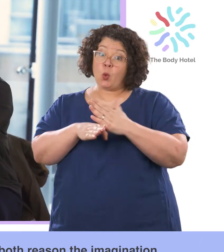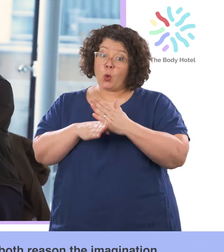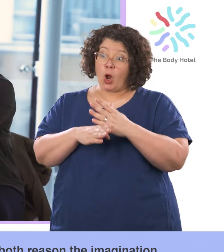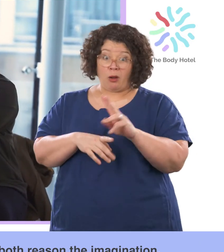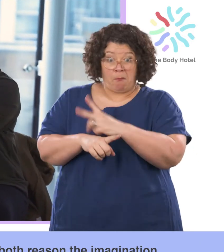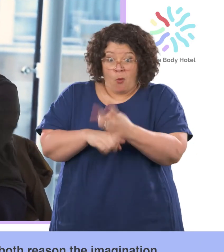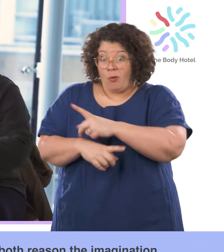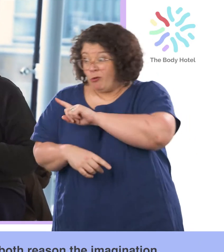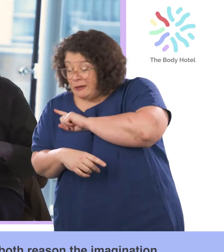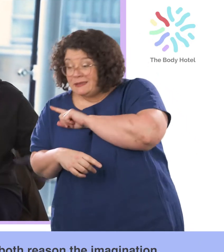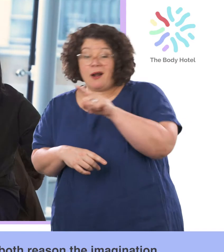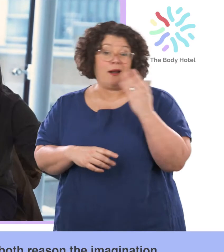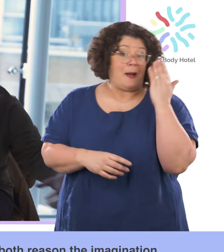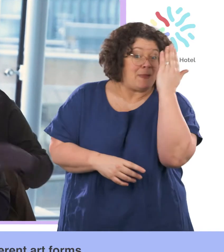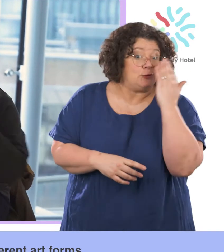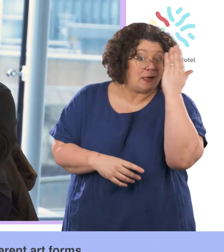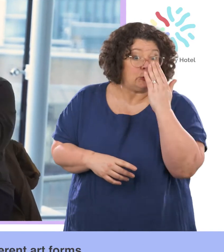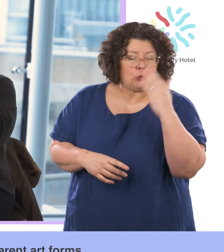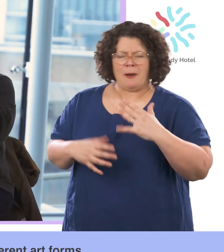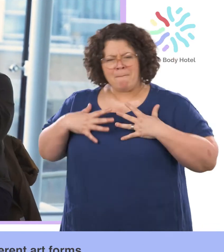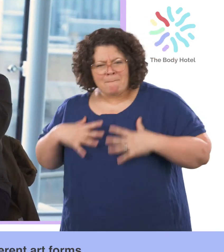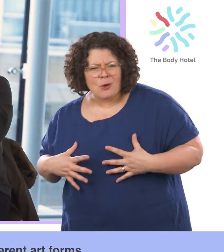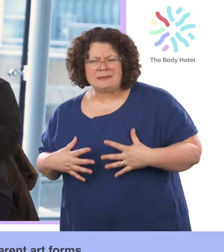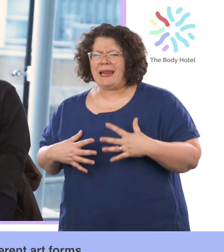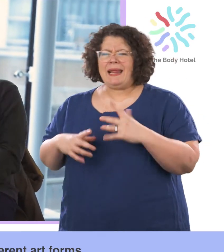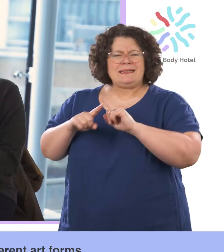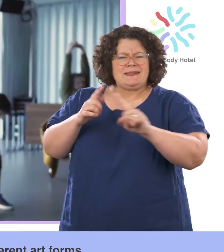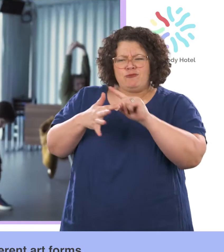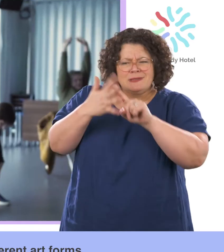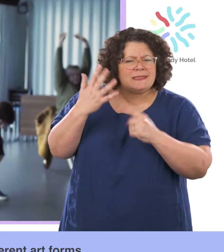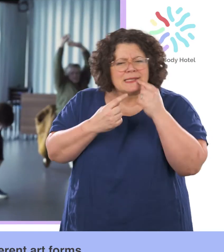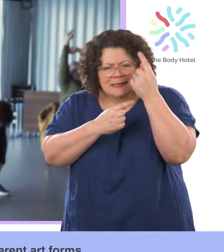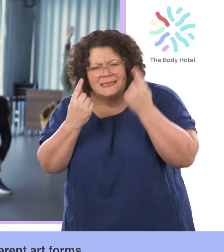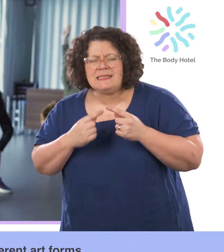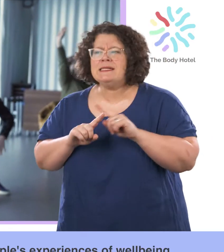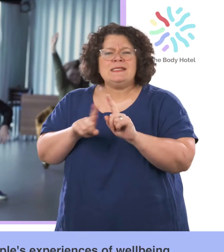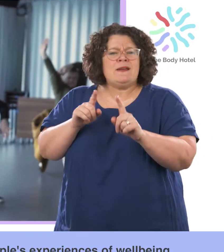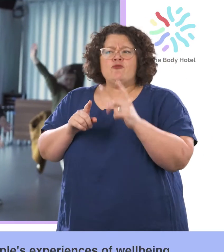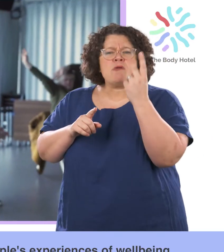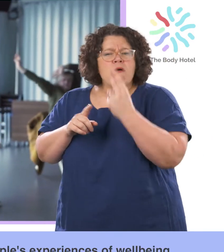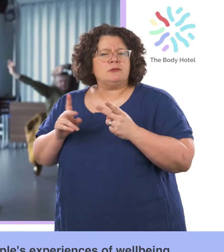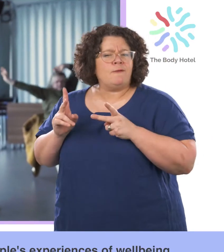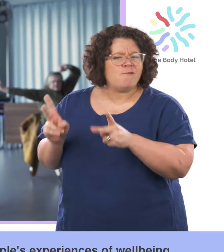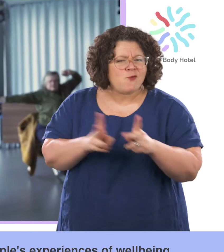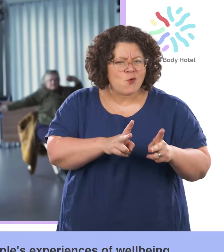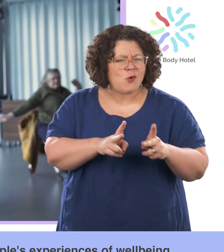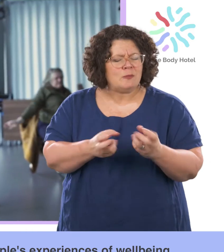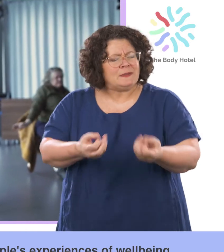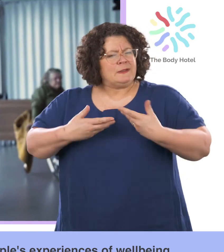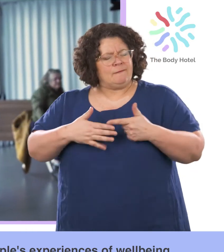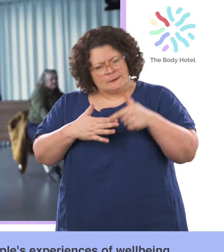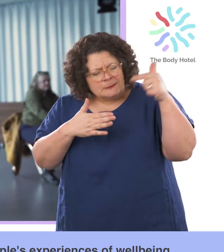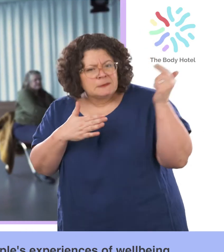reason, the imagination, the body, the senses, different art forms, it gives a deeper